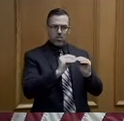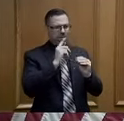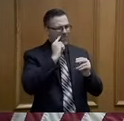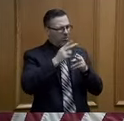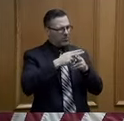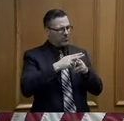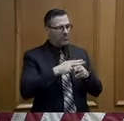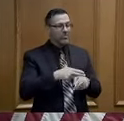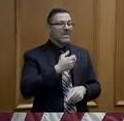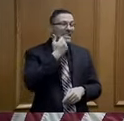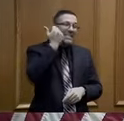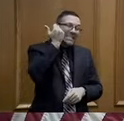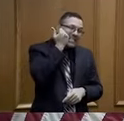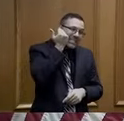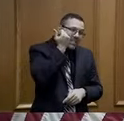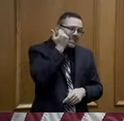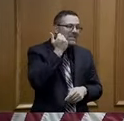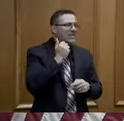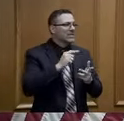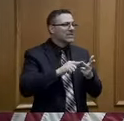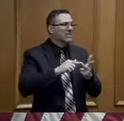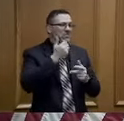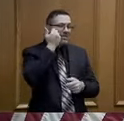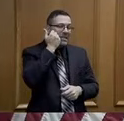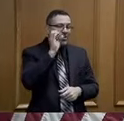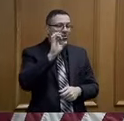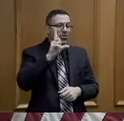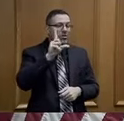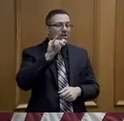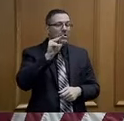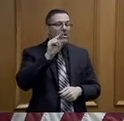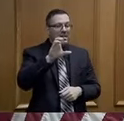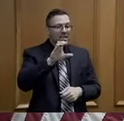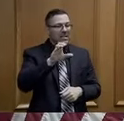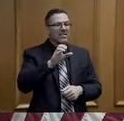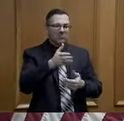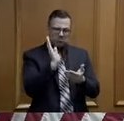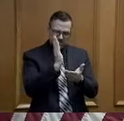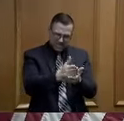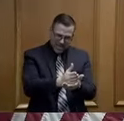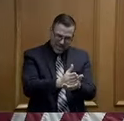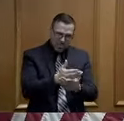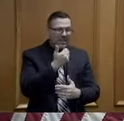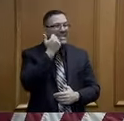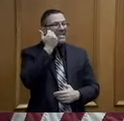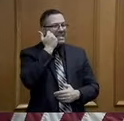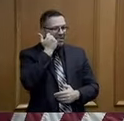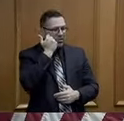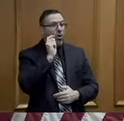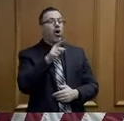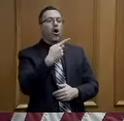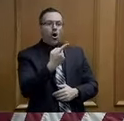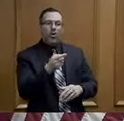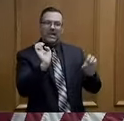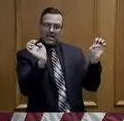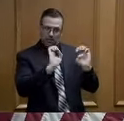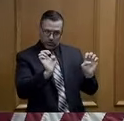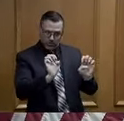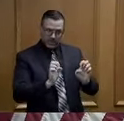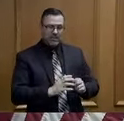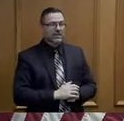dentists and dental clinics, uh, from continuing dental services, except for emergency dental services.